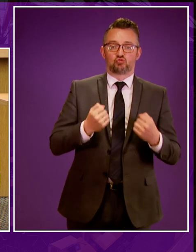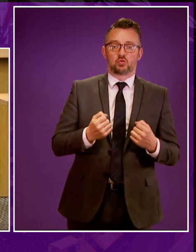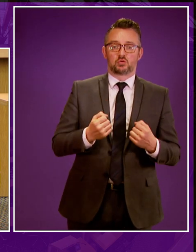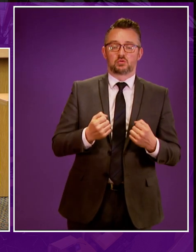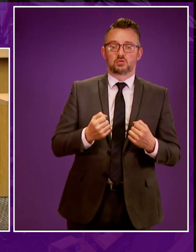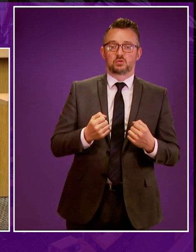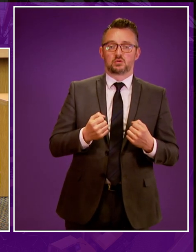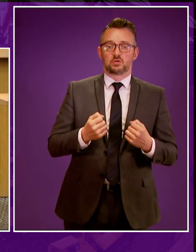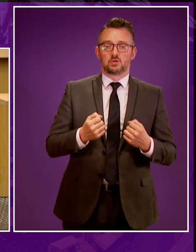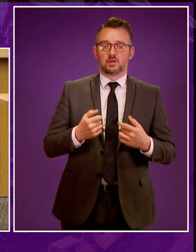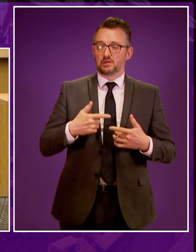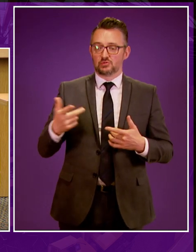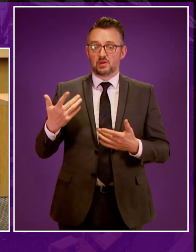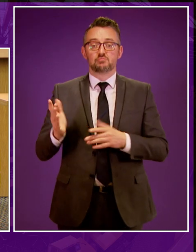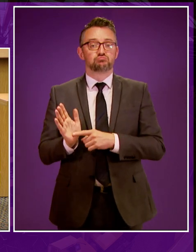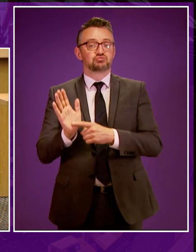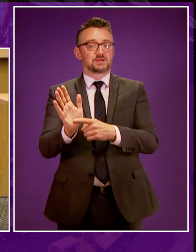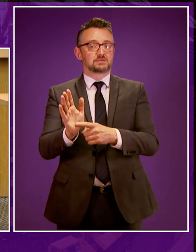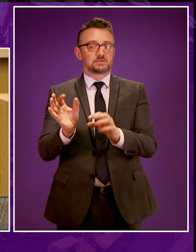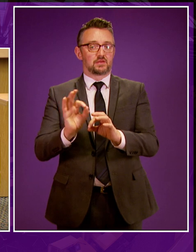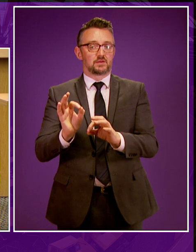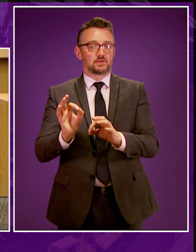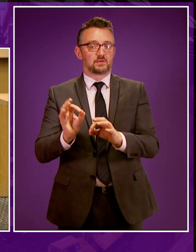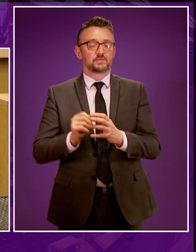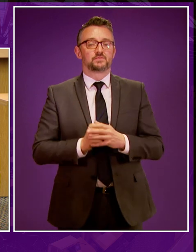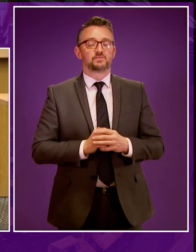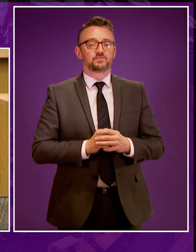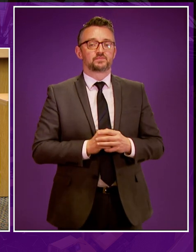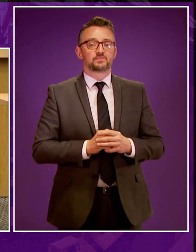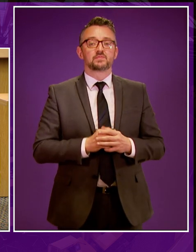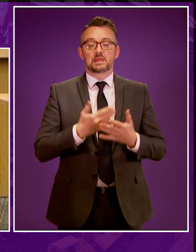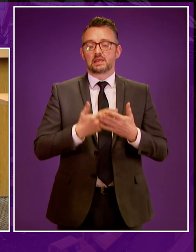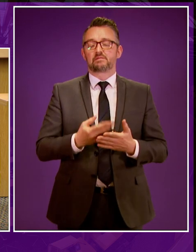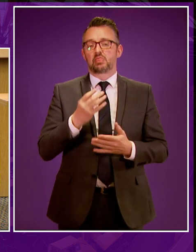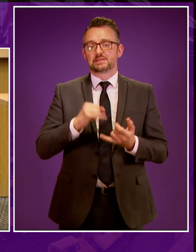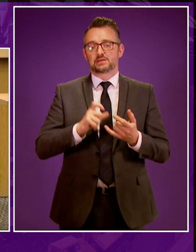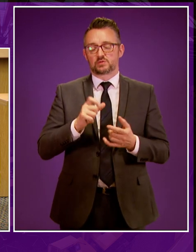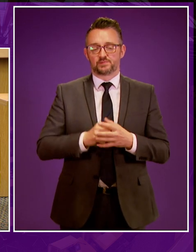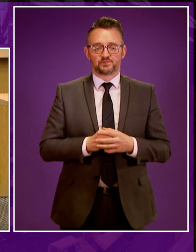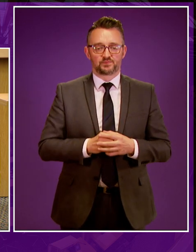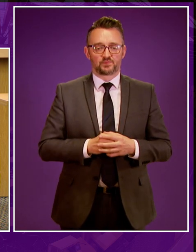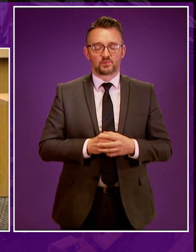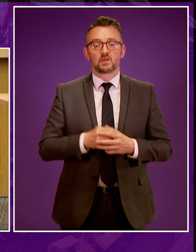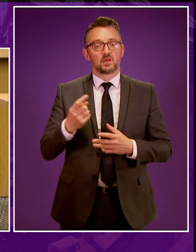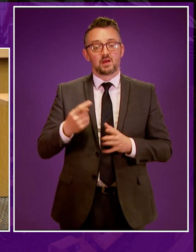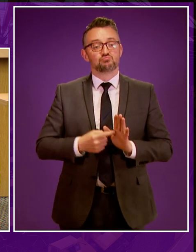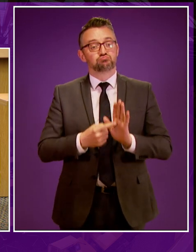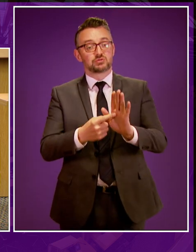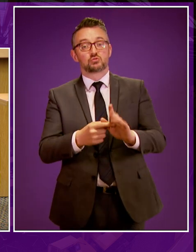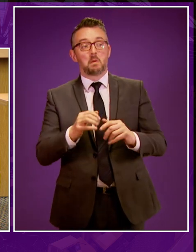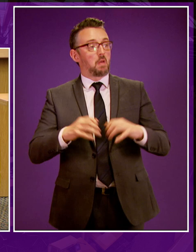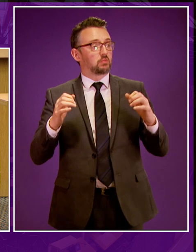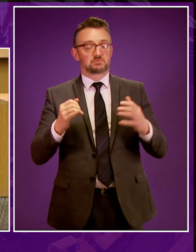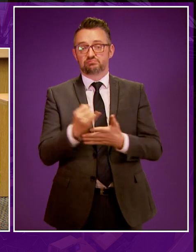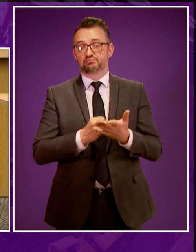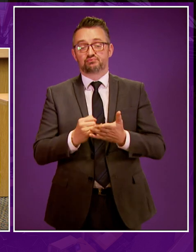And I also think that it has been poorly presented to Parliament. members in his last 30 seconds. The decision has been poorly presented to Parliament, and as